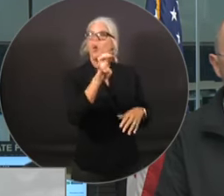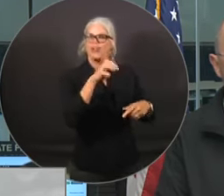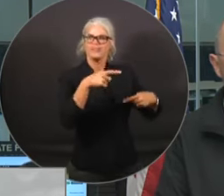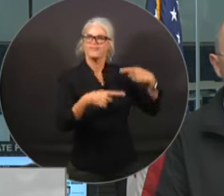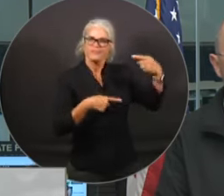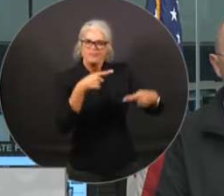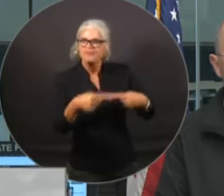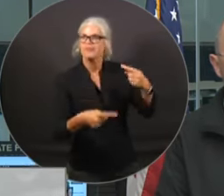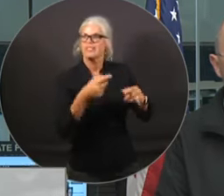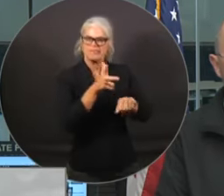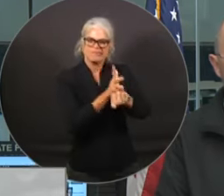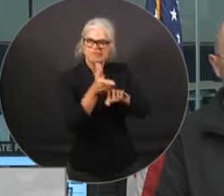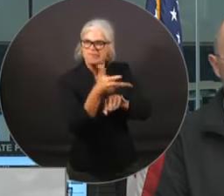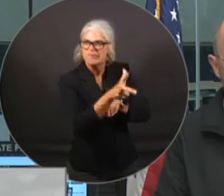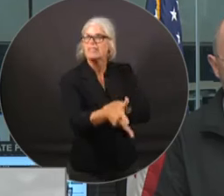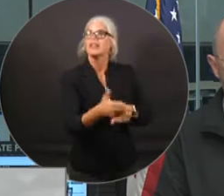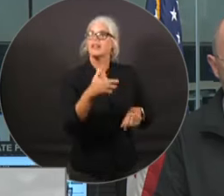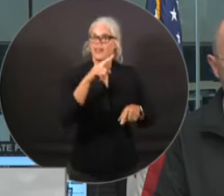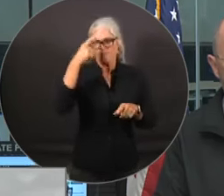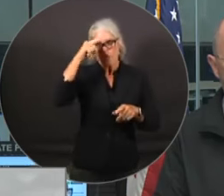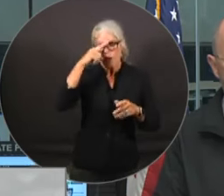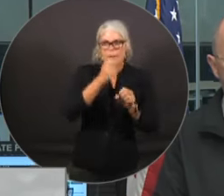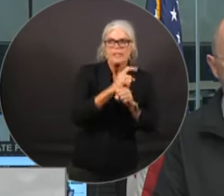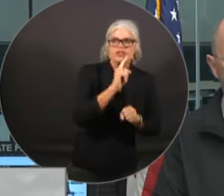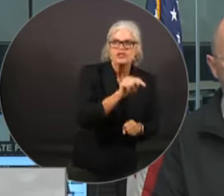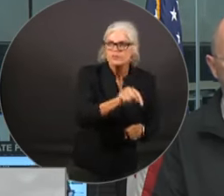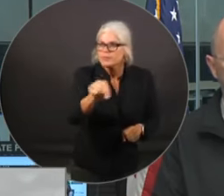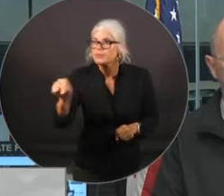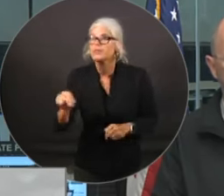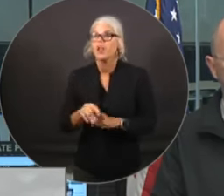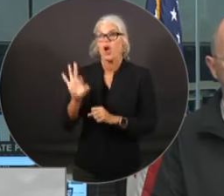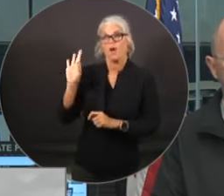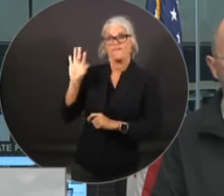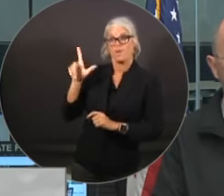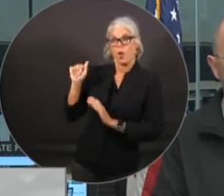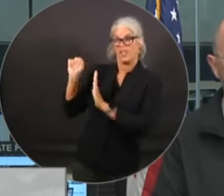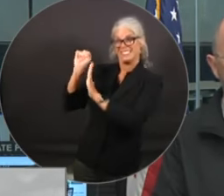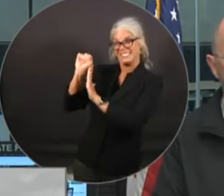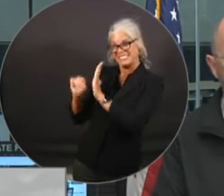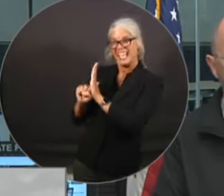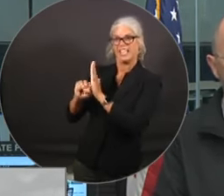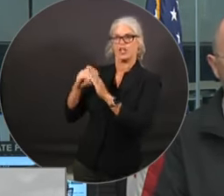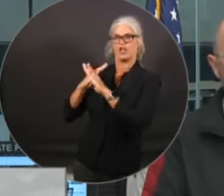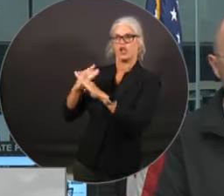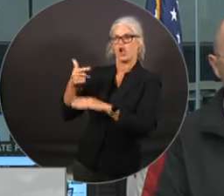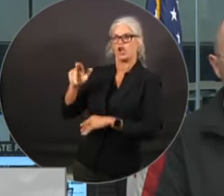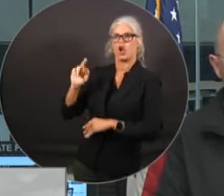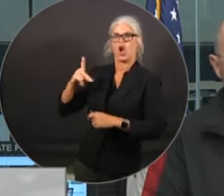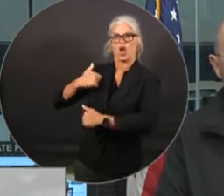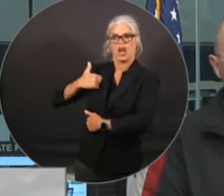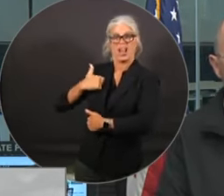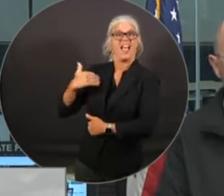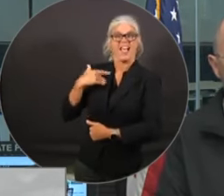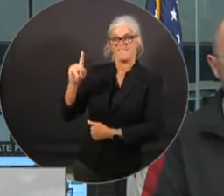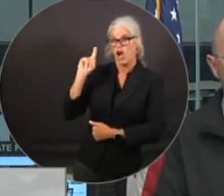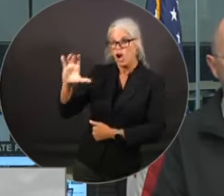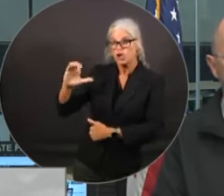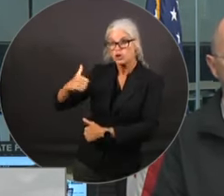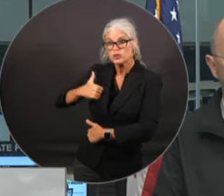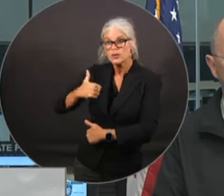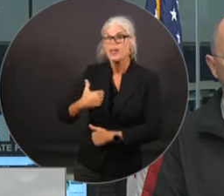operations. We've also activated the Florida State Guard and we have over 100 soldiers ready, nine shallow water vehicles, 10